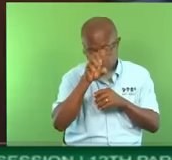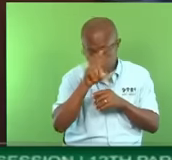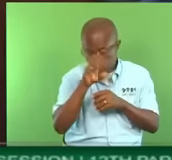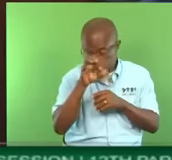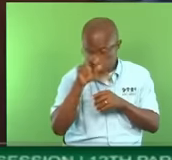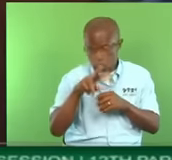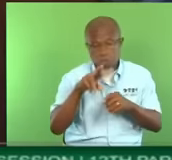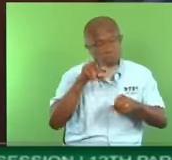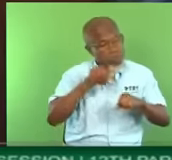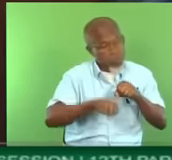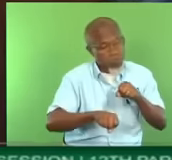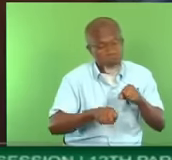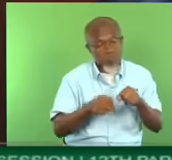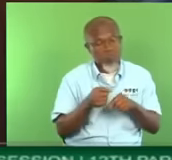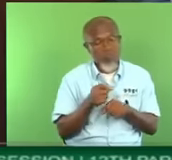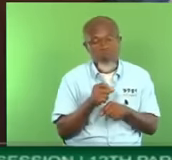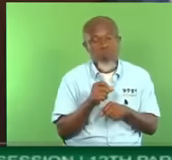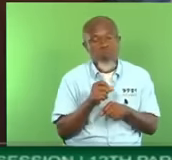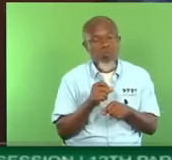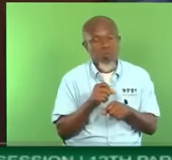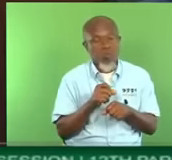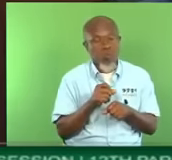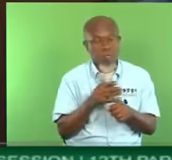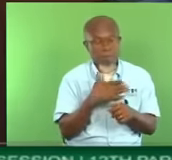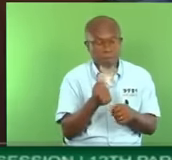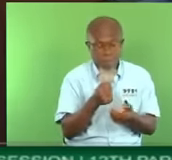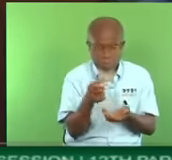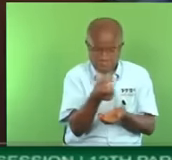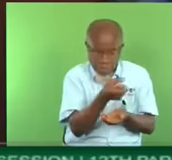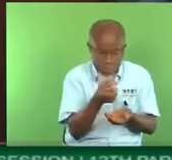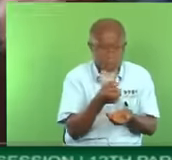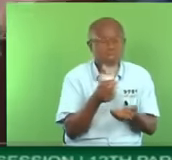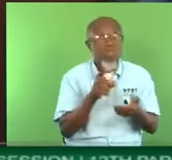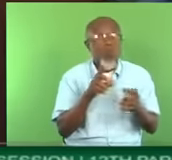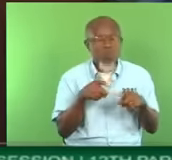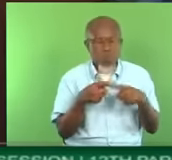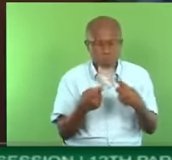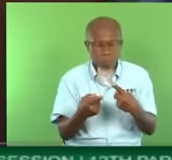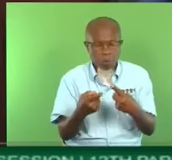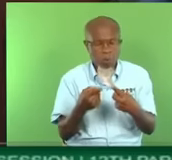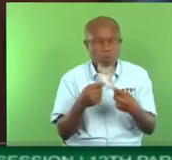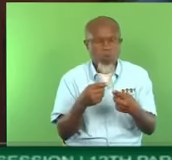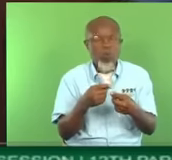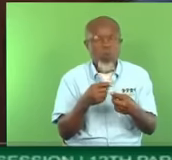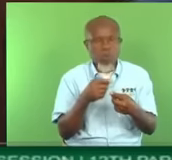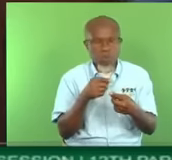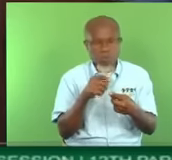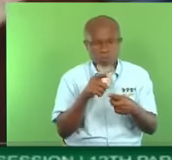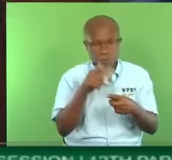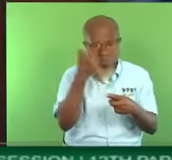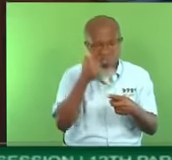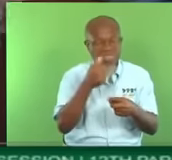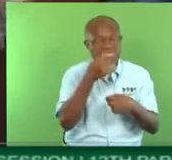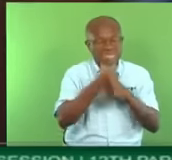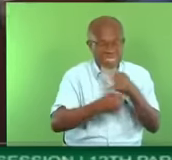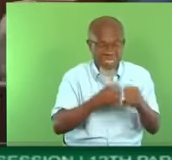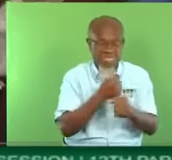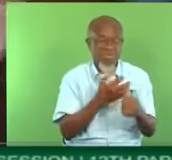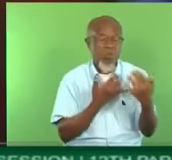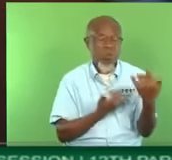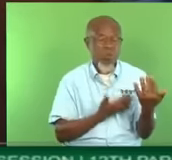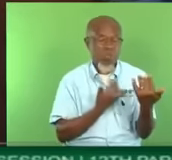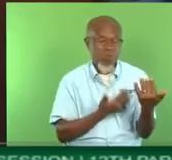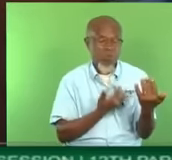it takes two, three years plus to get scanners installed. It takes years to get scanners